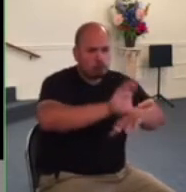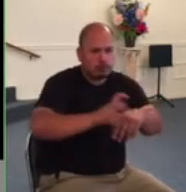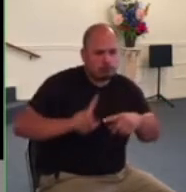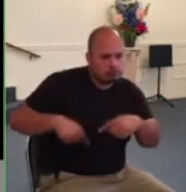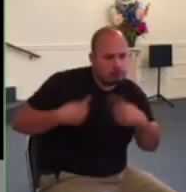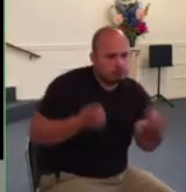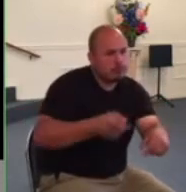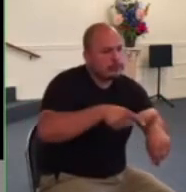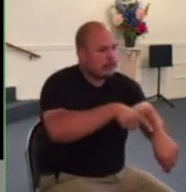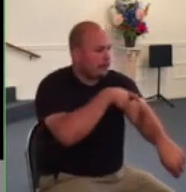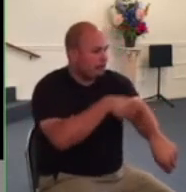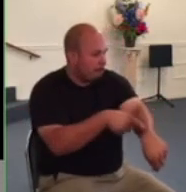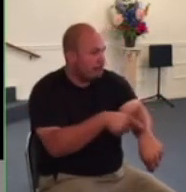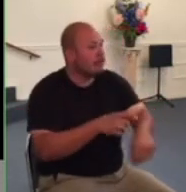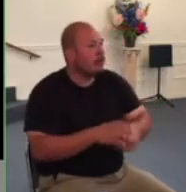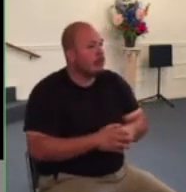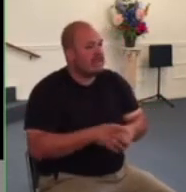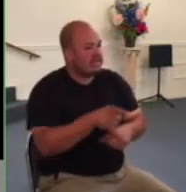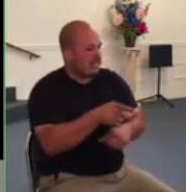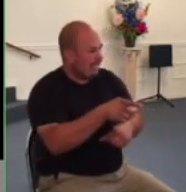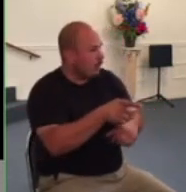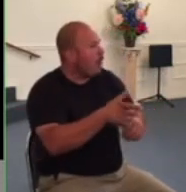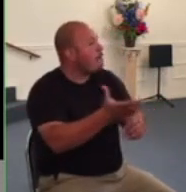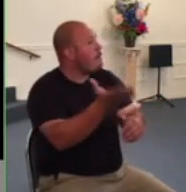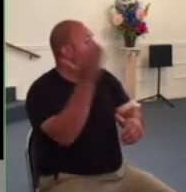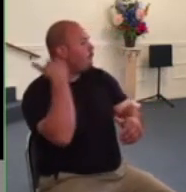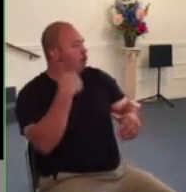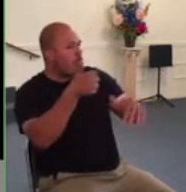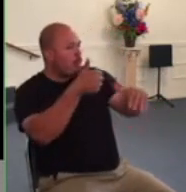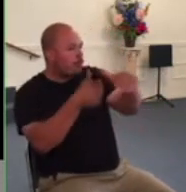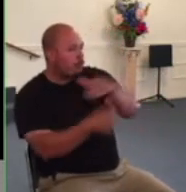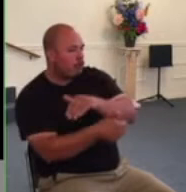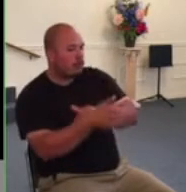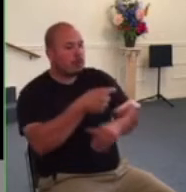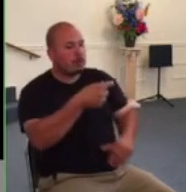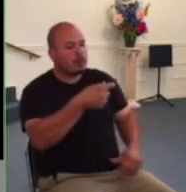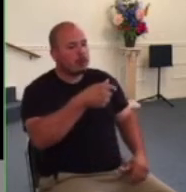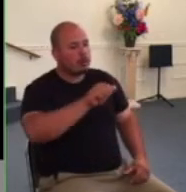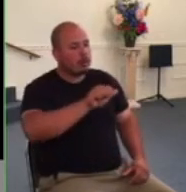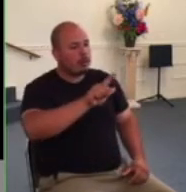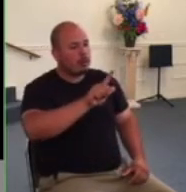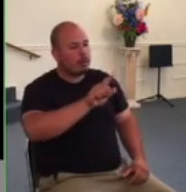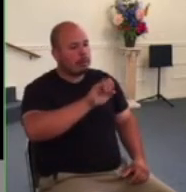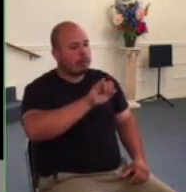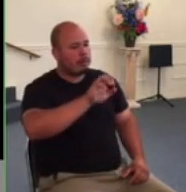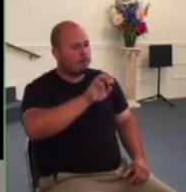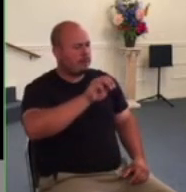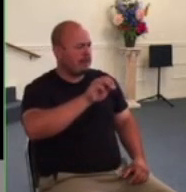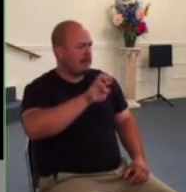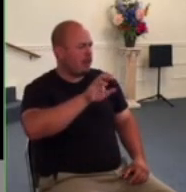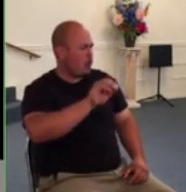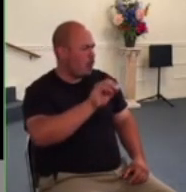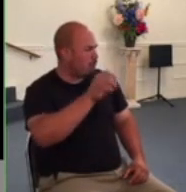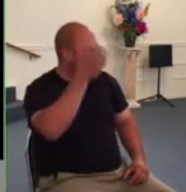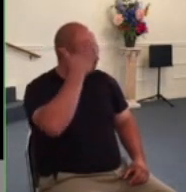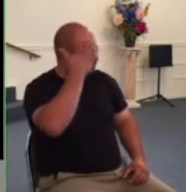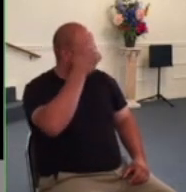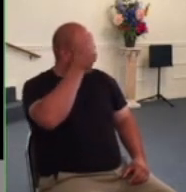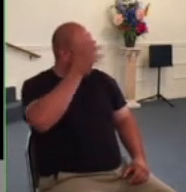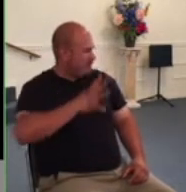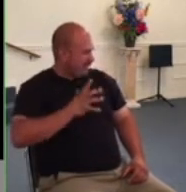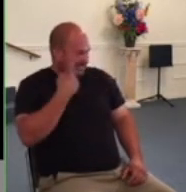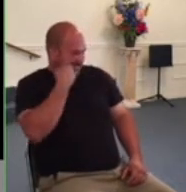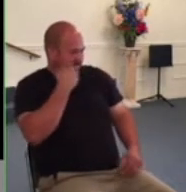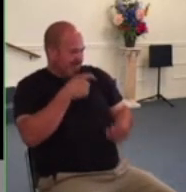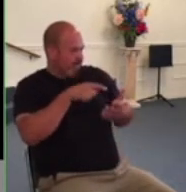under gamaliel who spoke so wisely in acts chapter 5 and he knew peter personally and